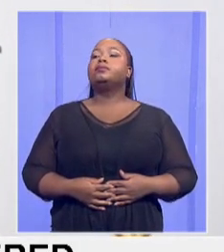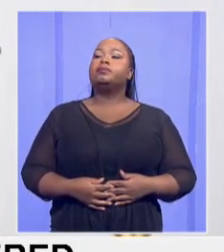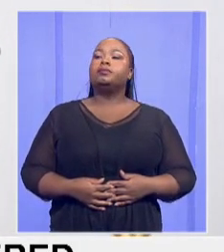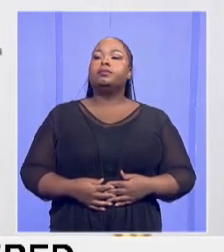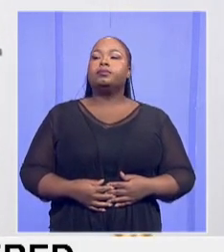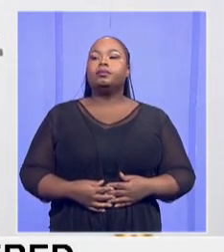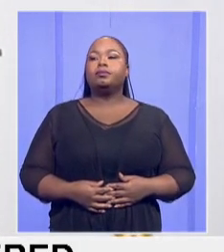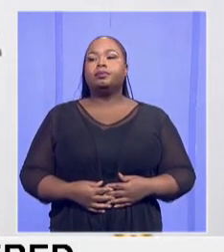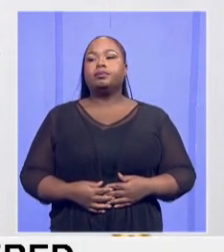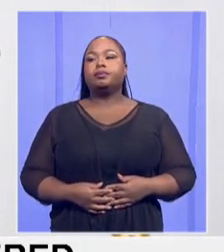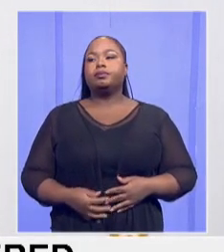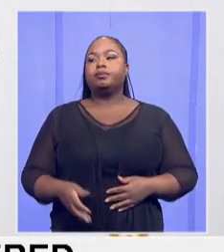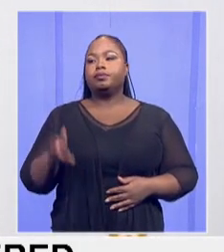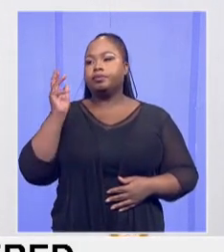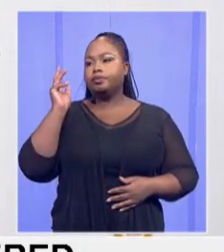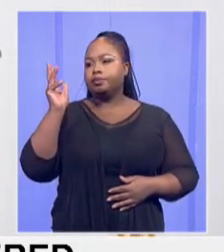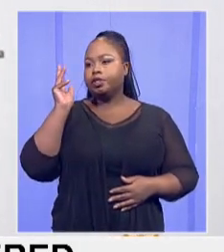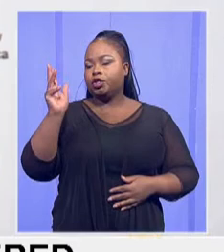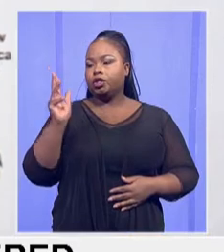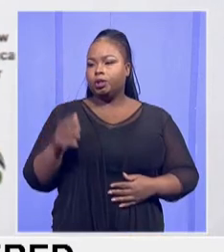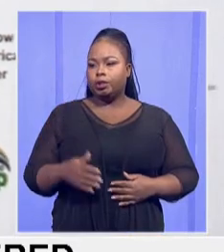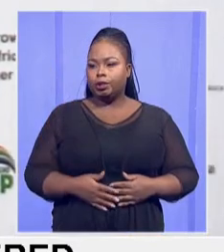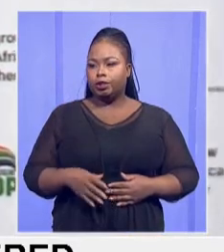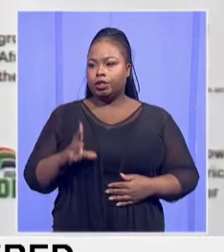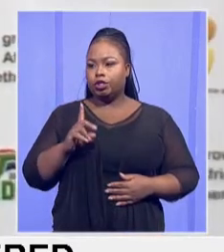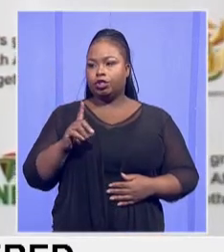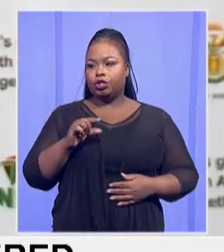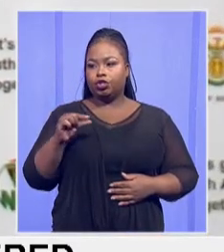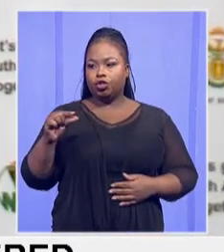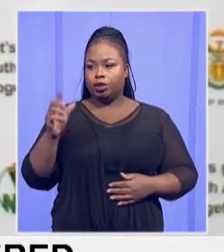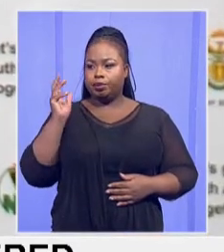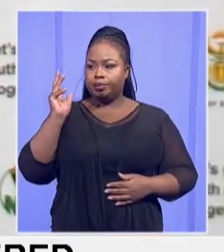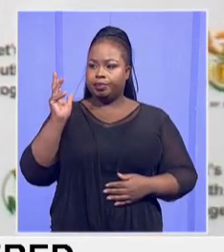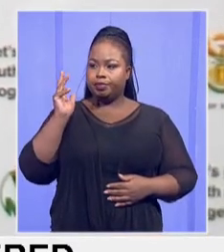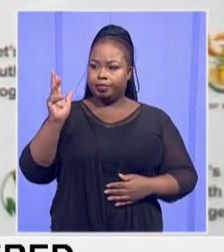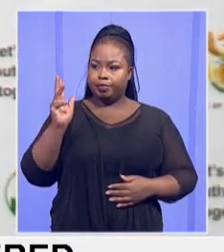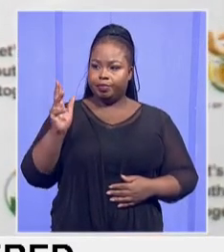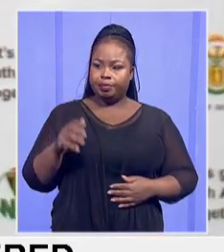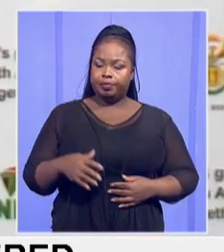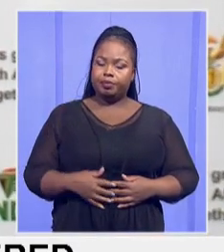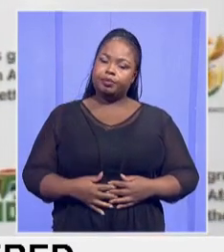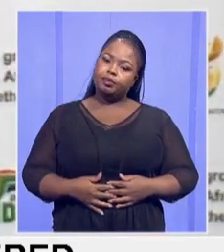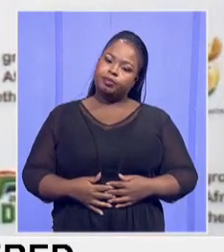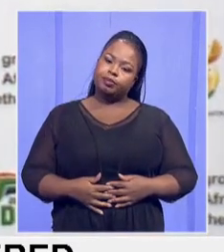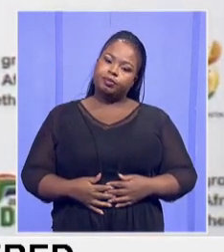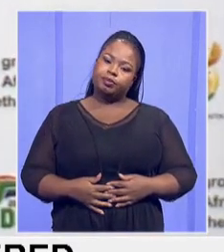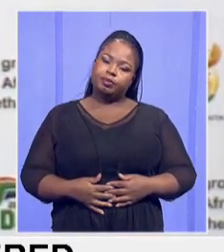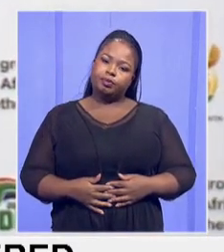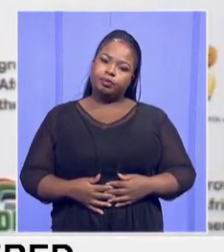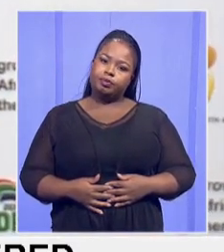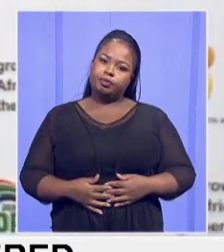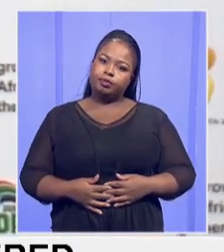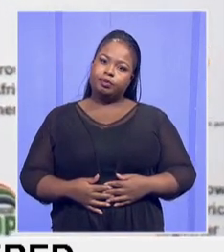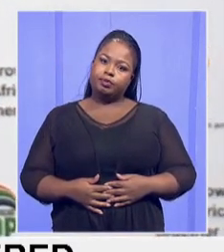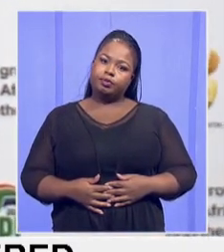The presentation which the DJ will be delivering is currently